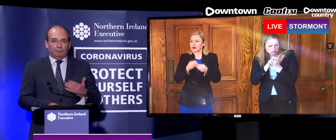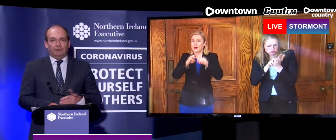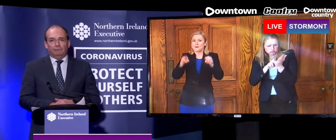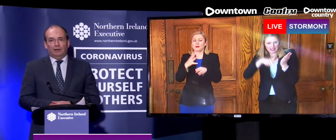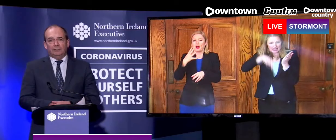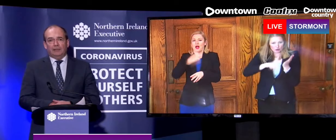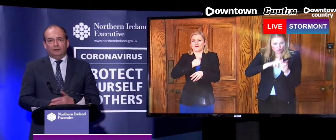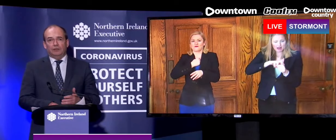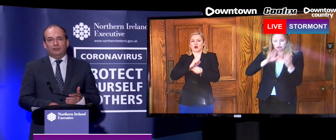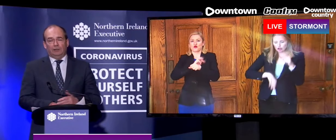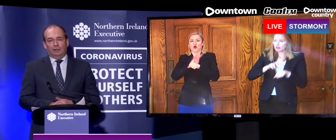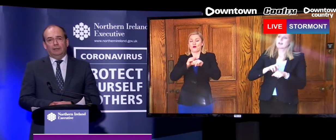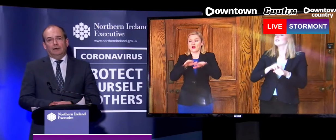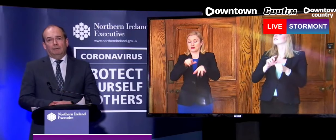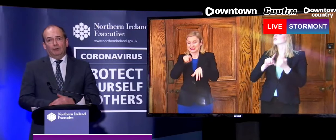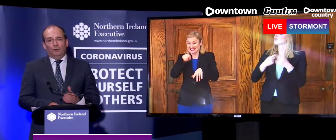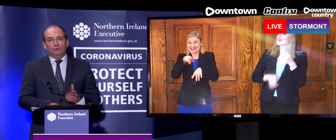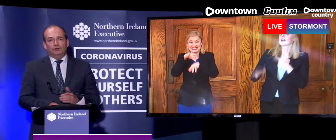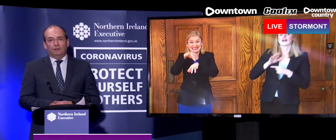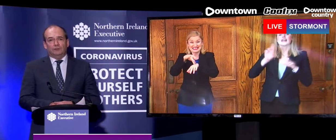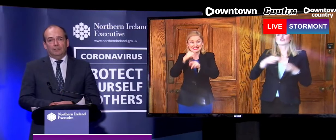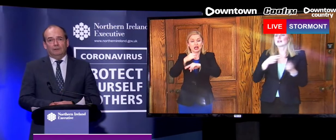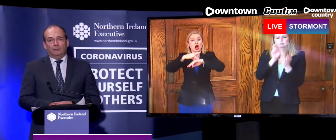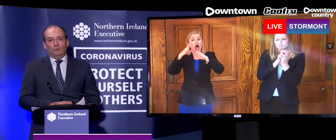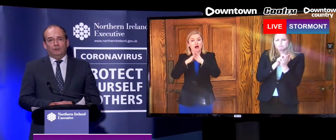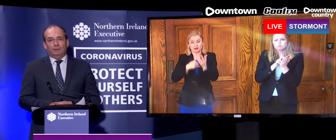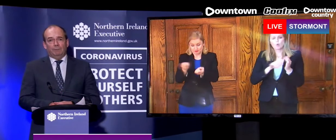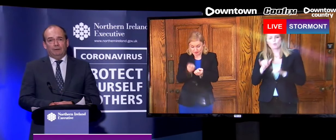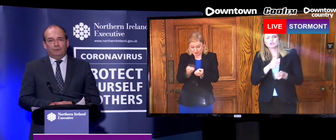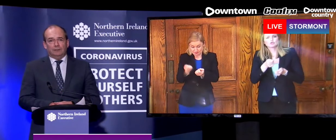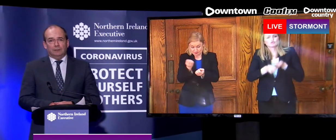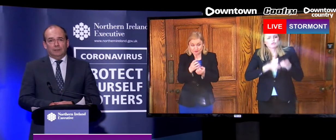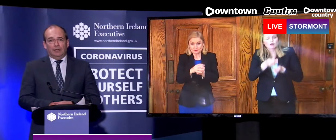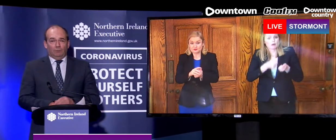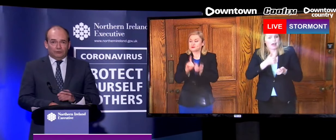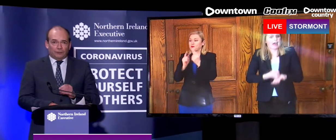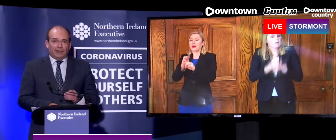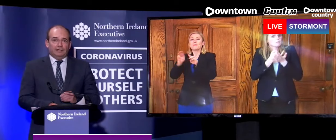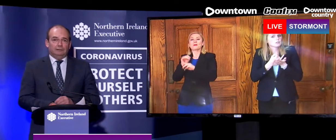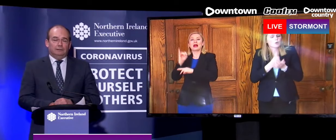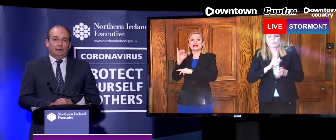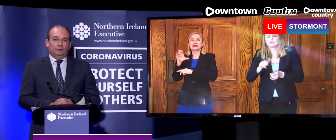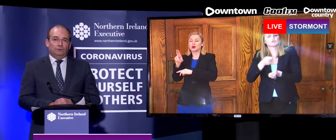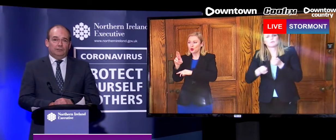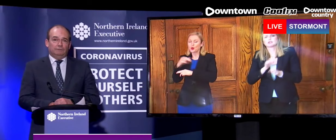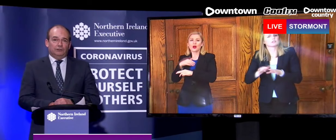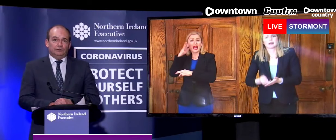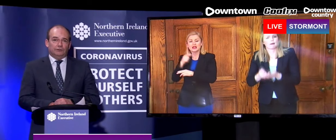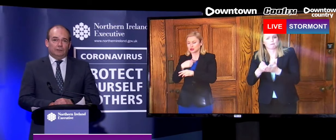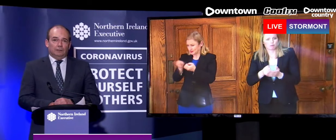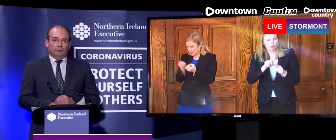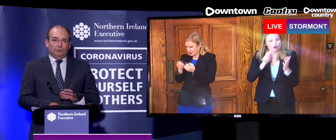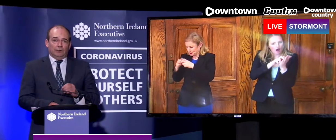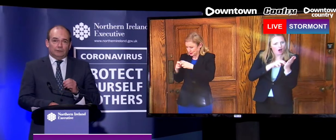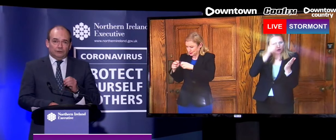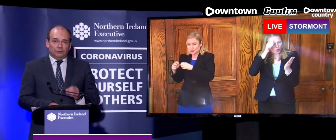Kingdom, the Republic of Ireland and internationally about those drugs that are going to be a benefit. I want to thank those individuals